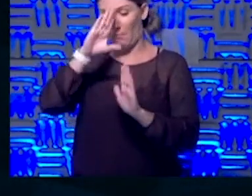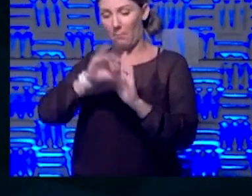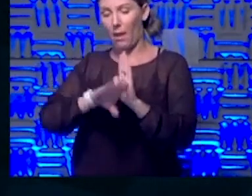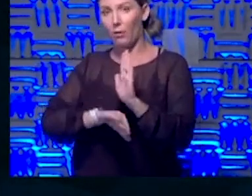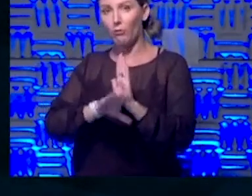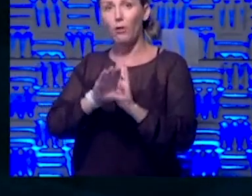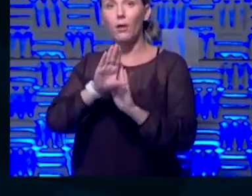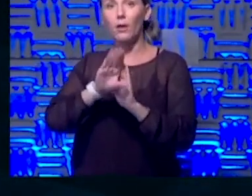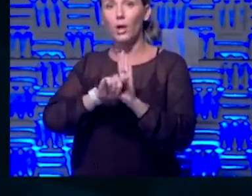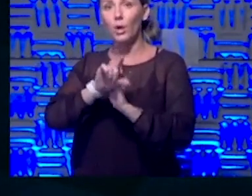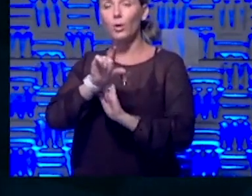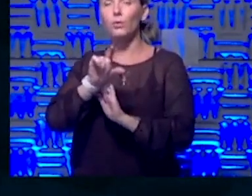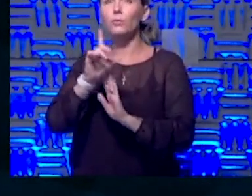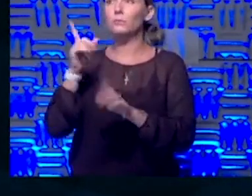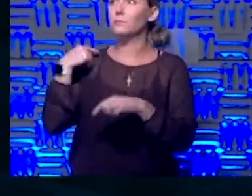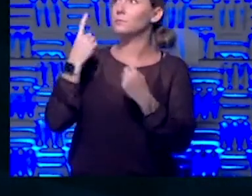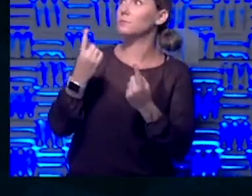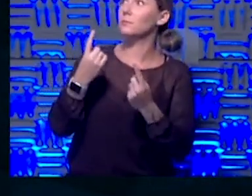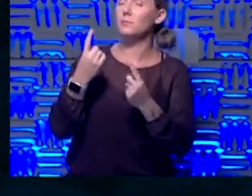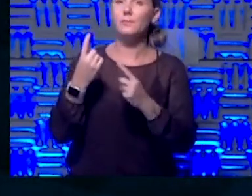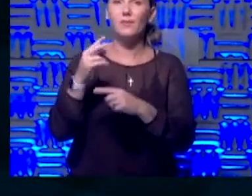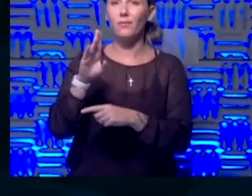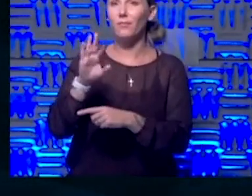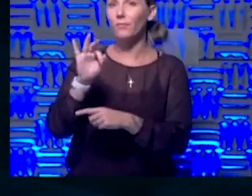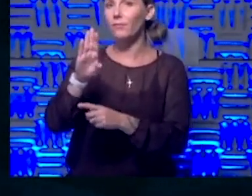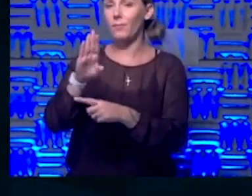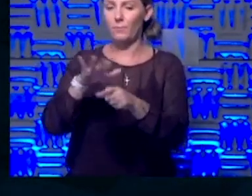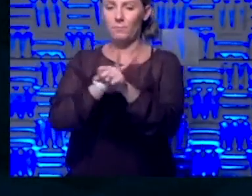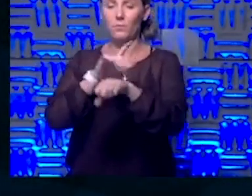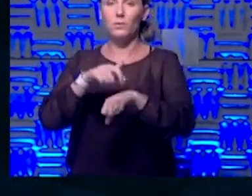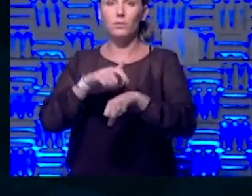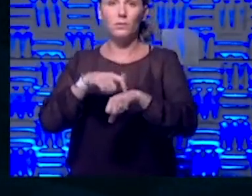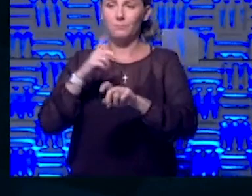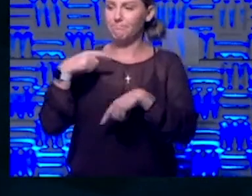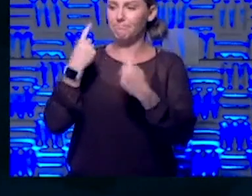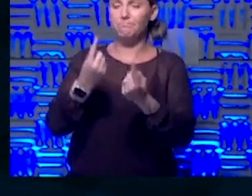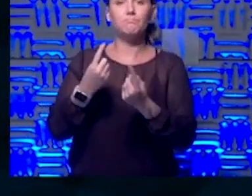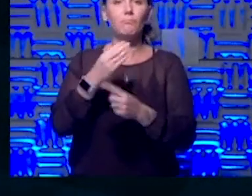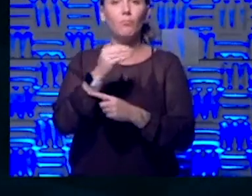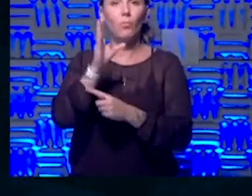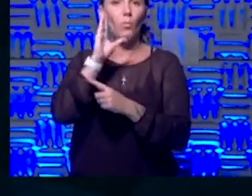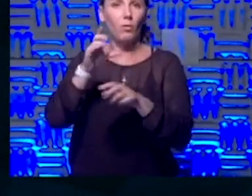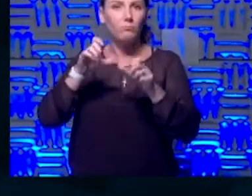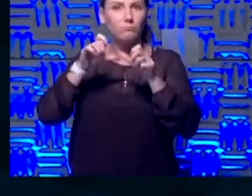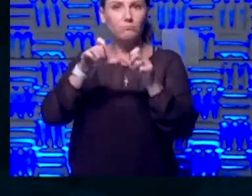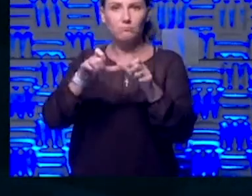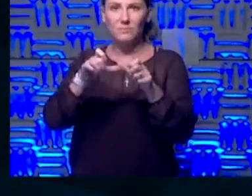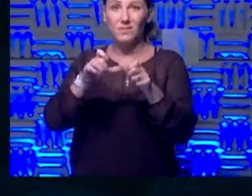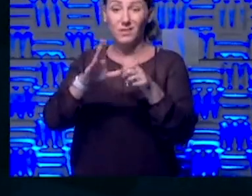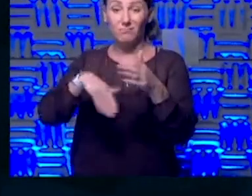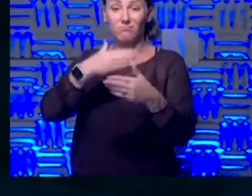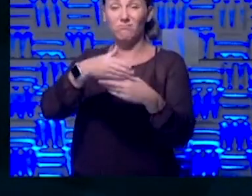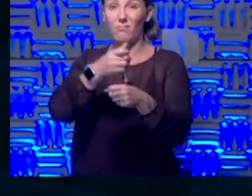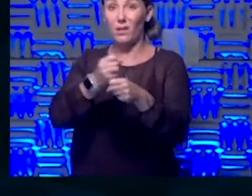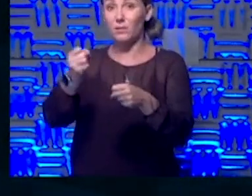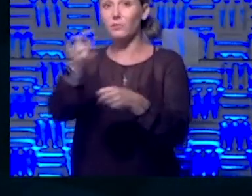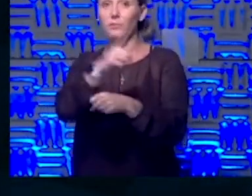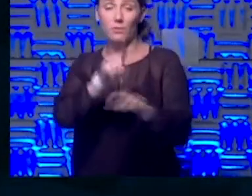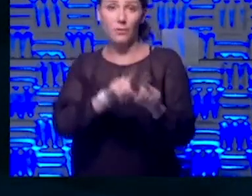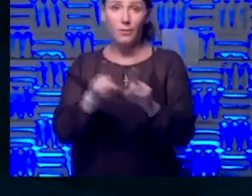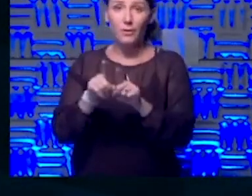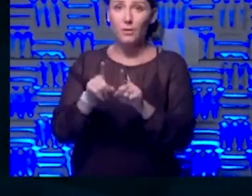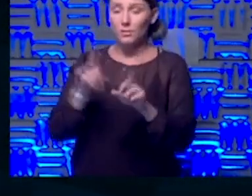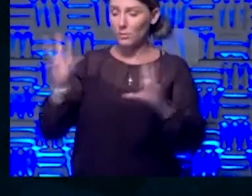working with them since February, full-time this entire time, and I'm probably going to do so for the next year. So this is truly a